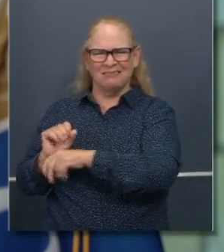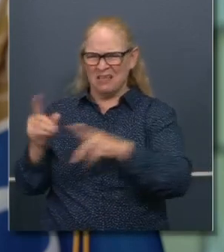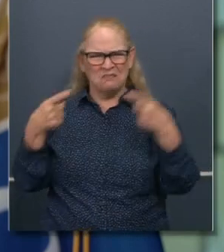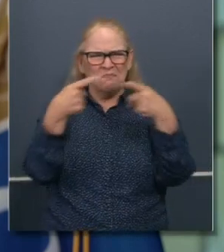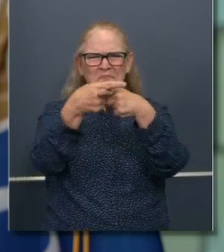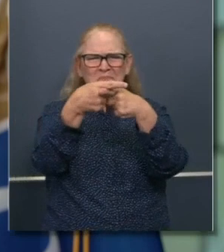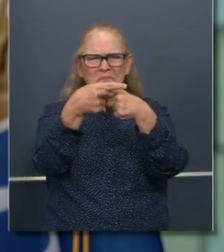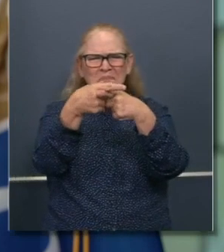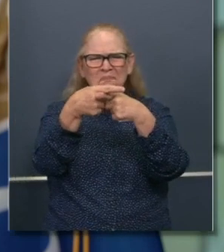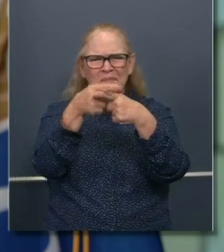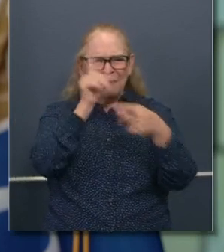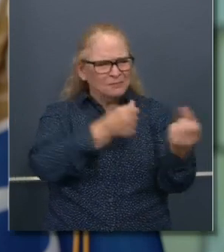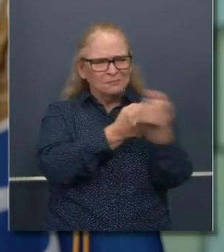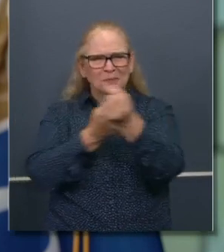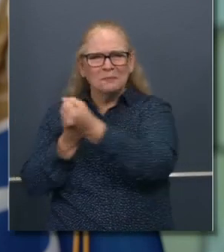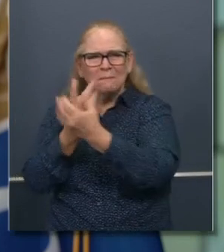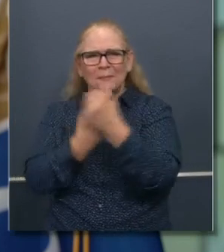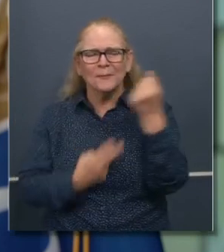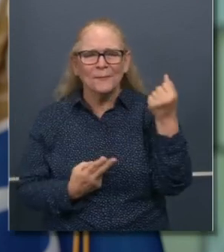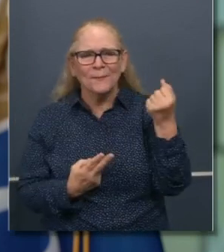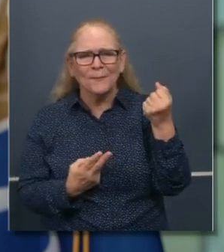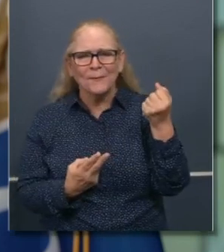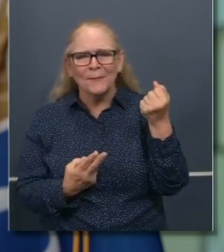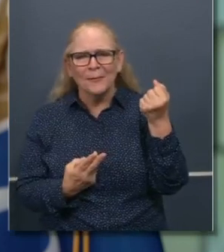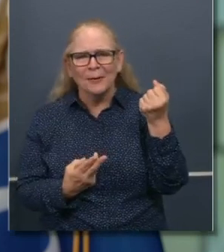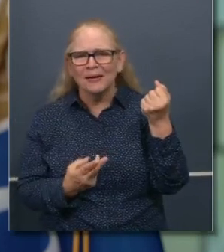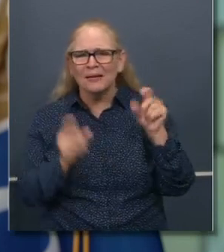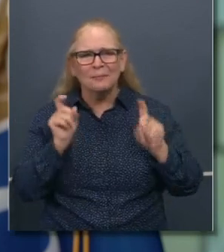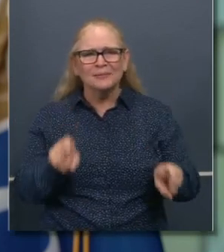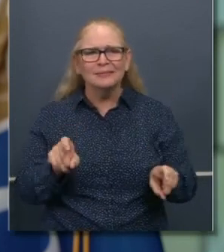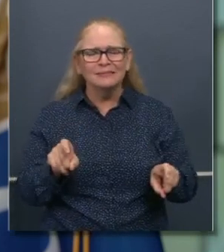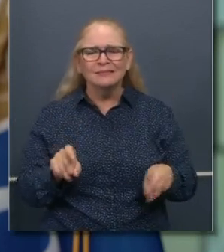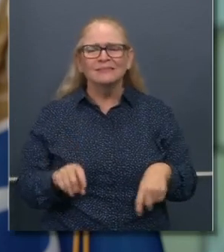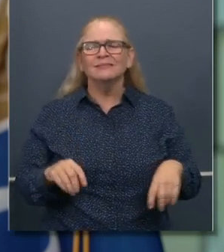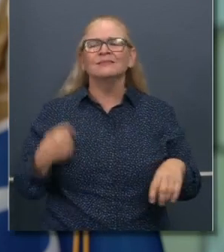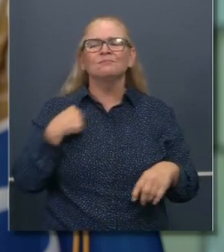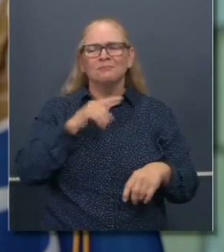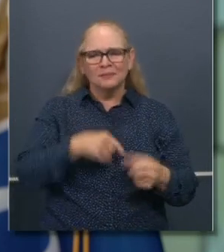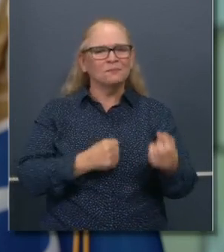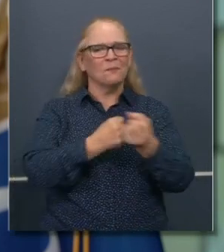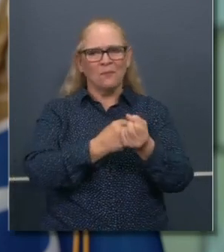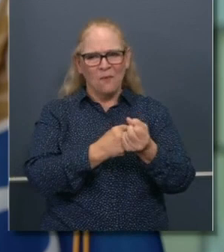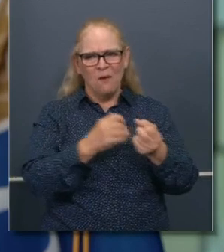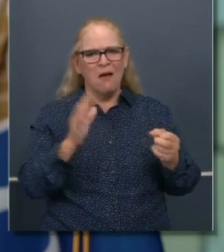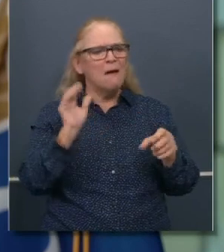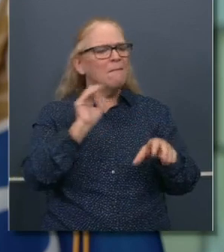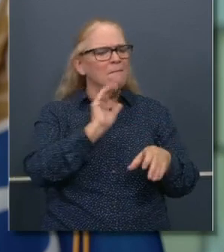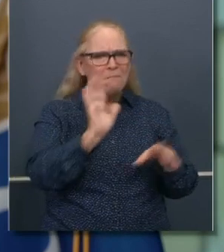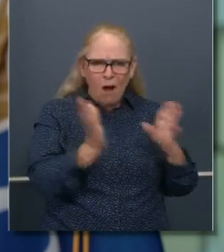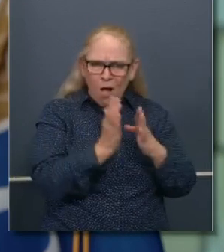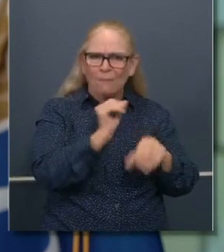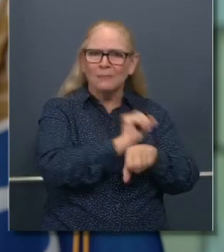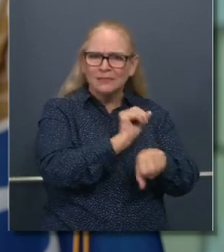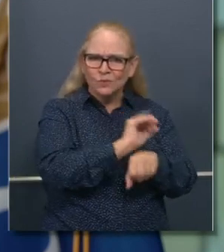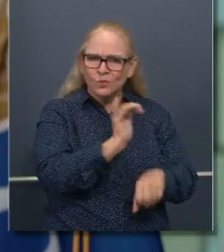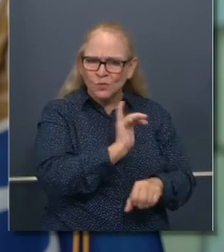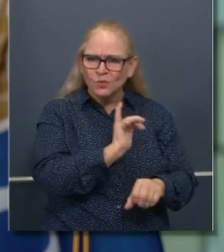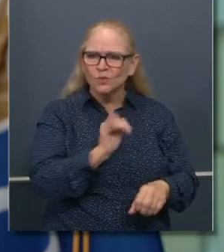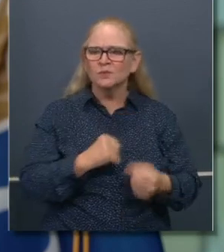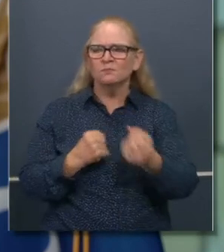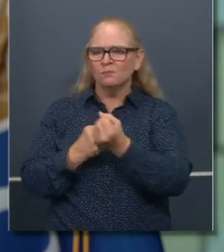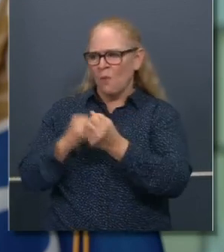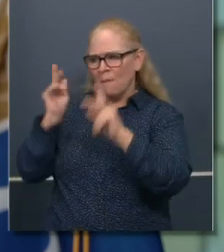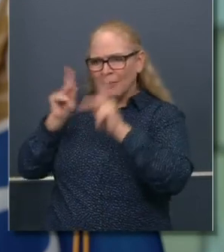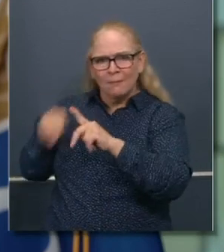talk about job growth and job creation, that we support our small businesses. We support, uh, those folks that,